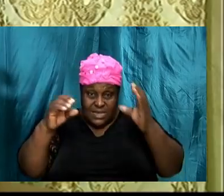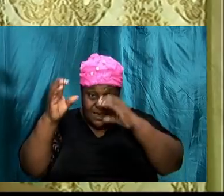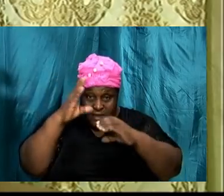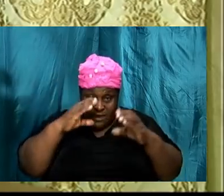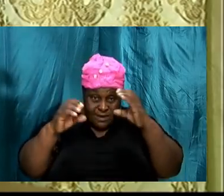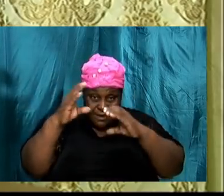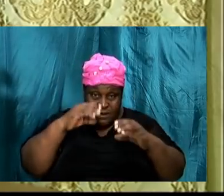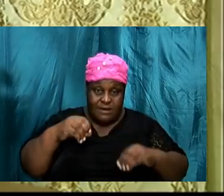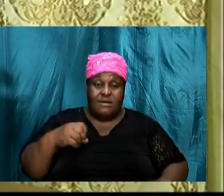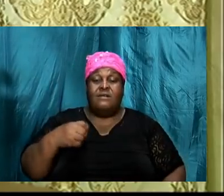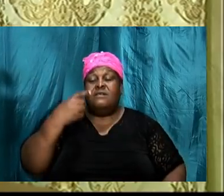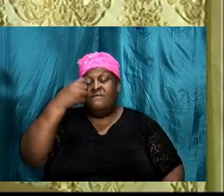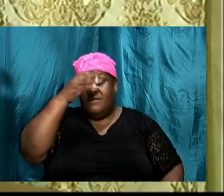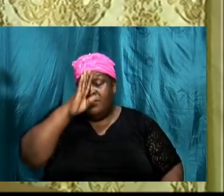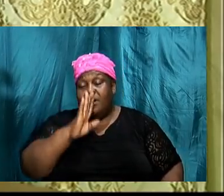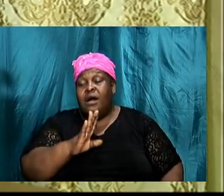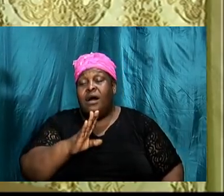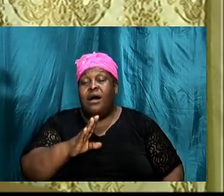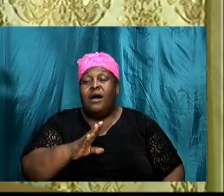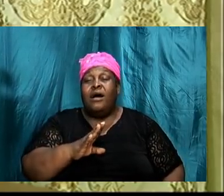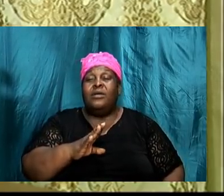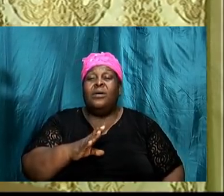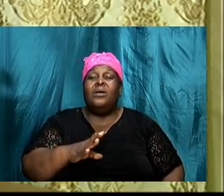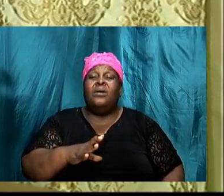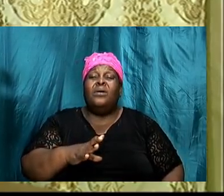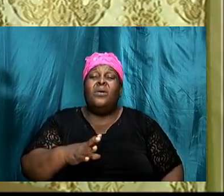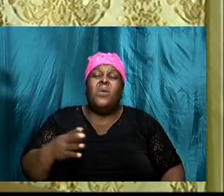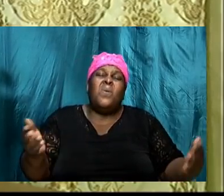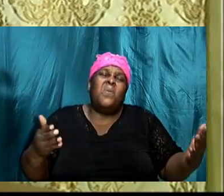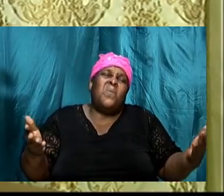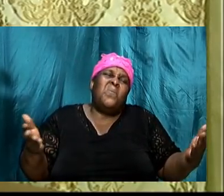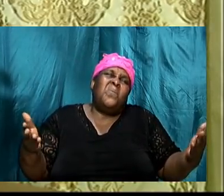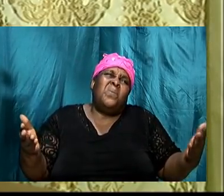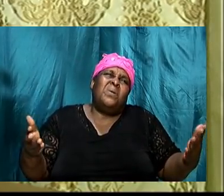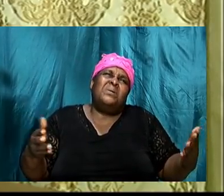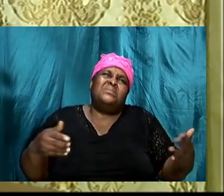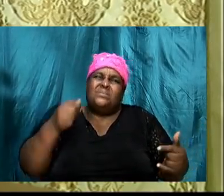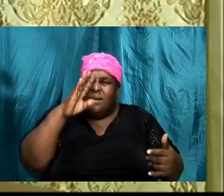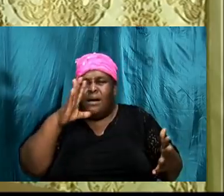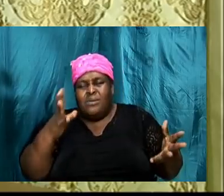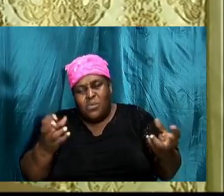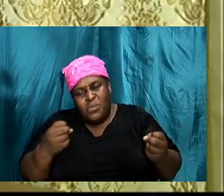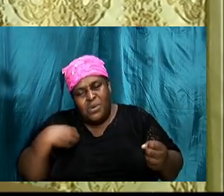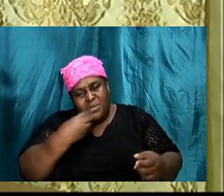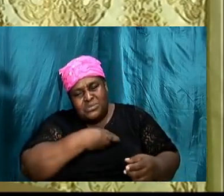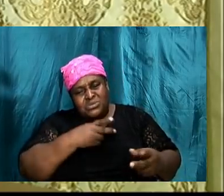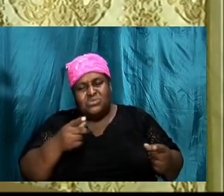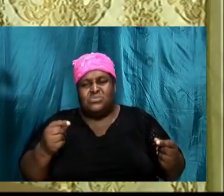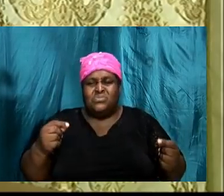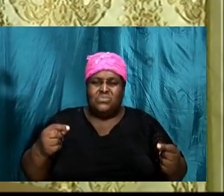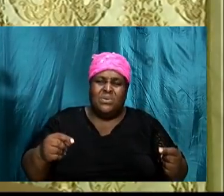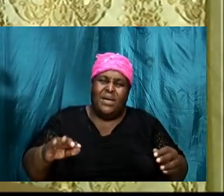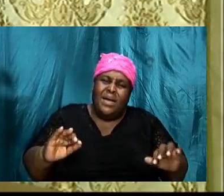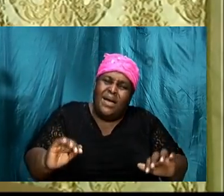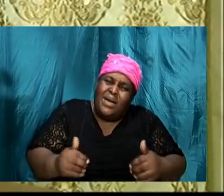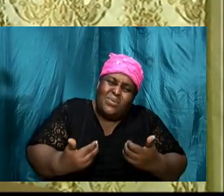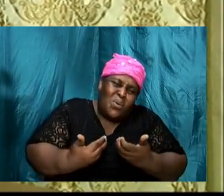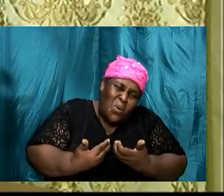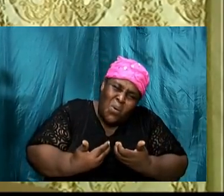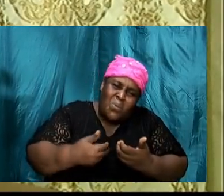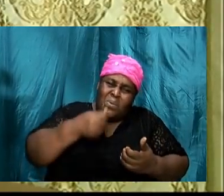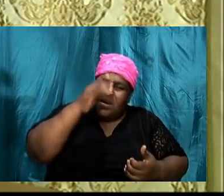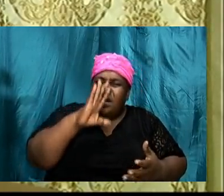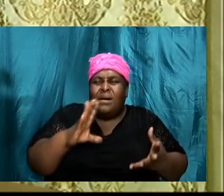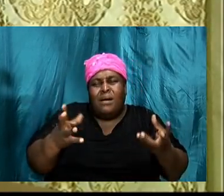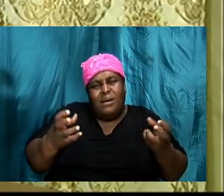it is that he wants us to do how is it that he wants us to approach the thing and do it according as he